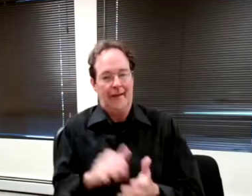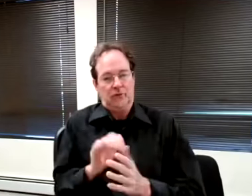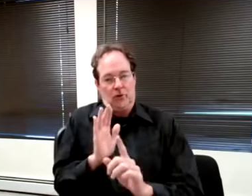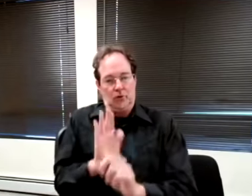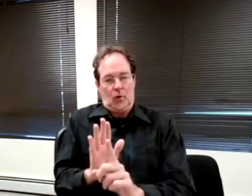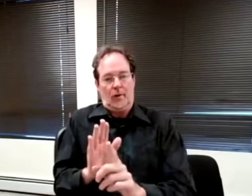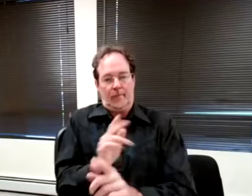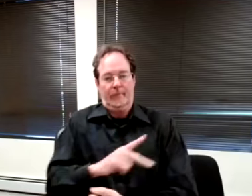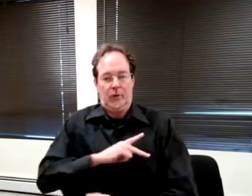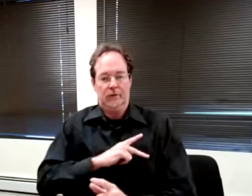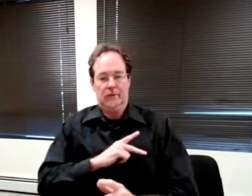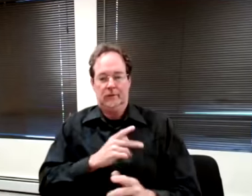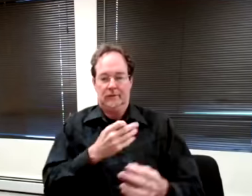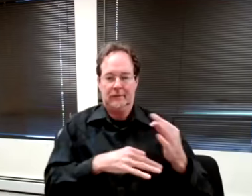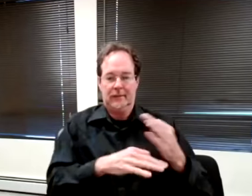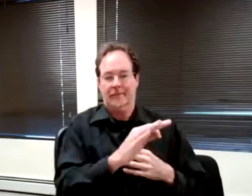seeing Kathy's settings.